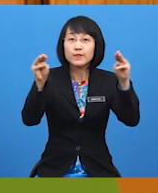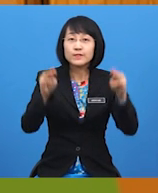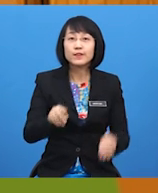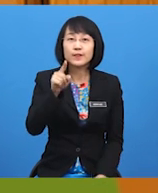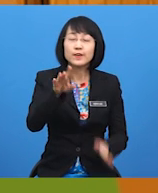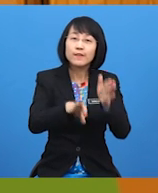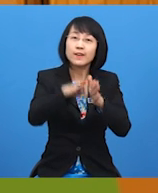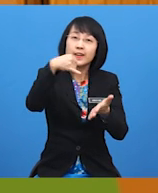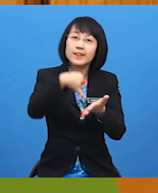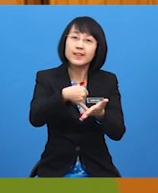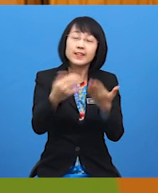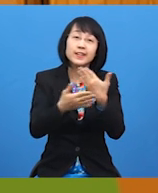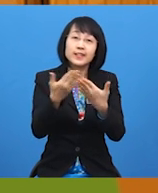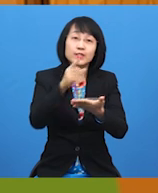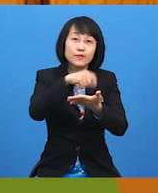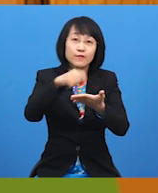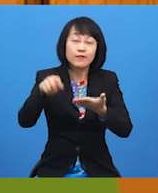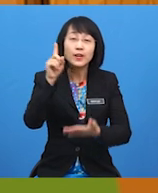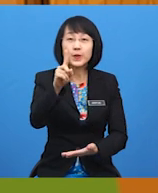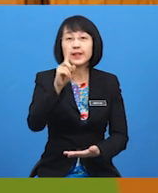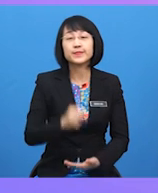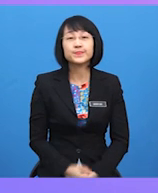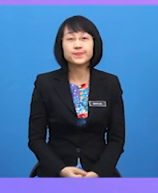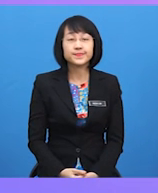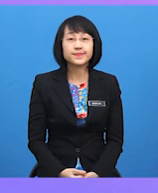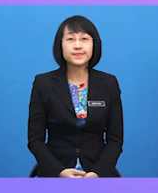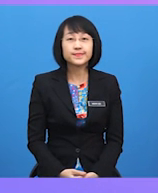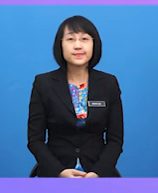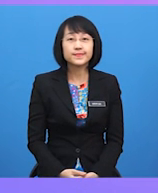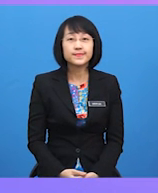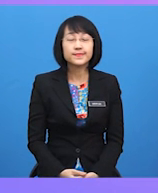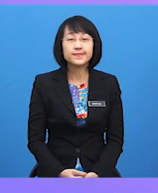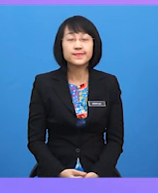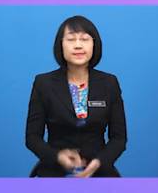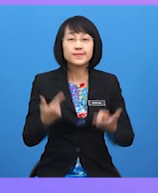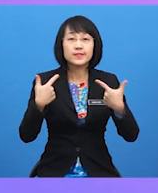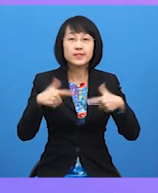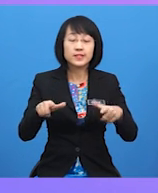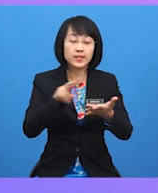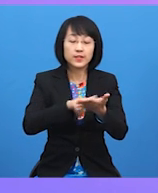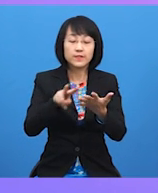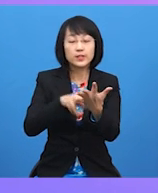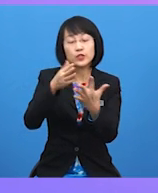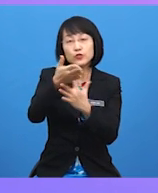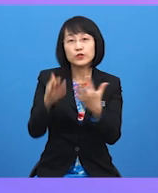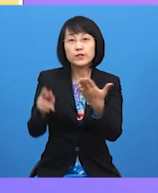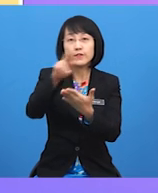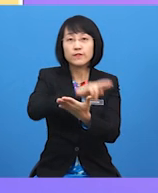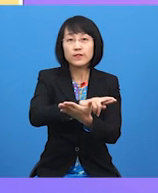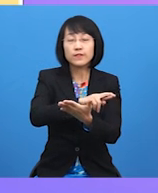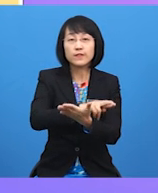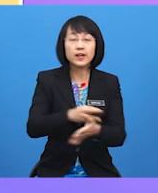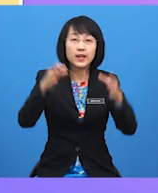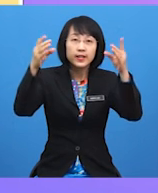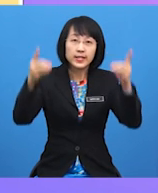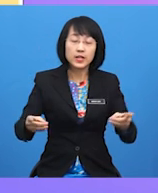you'll find it easy to write one. Let's read through the review again and determine which